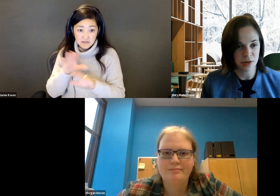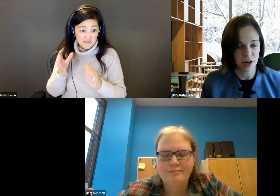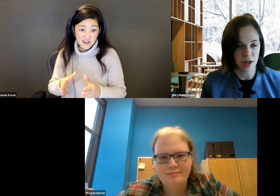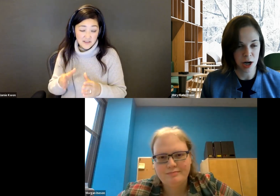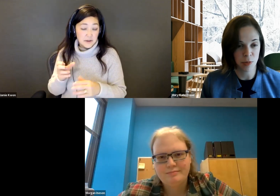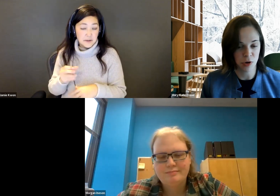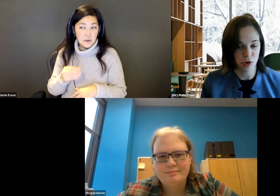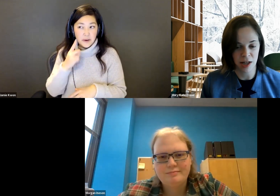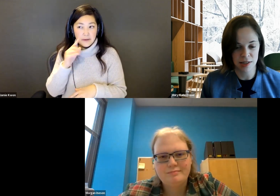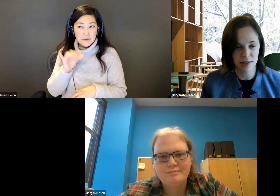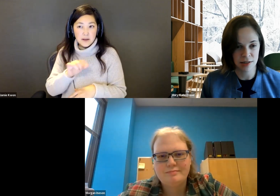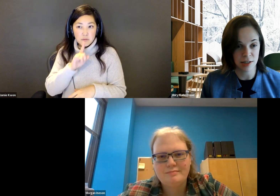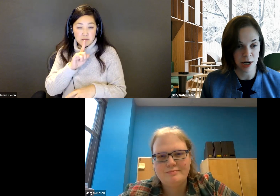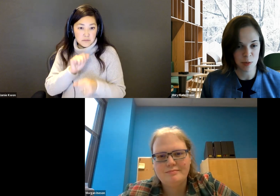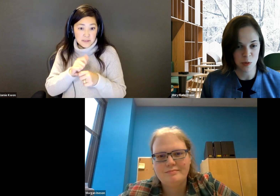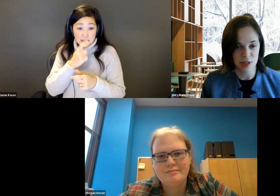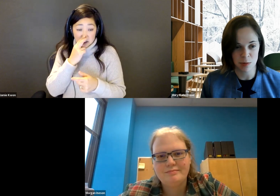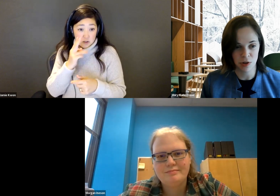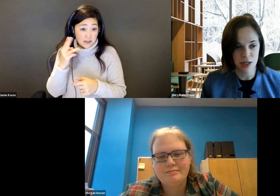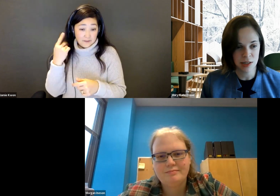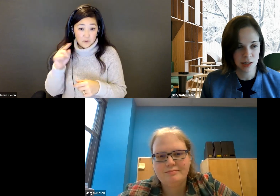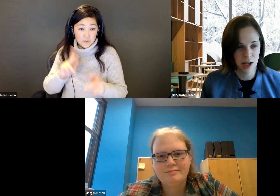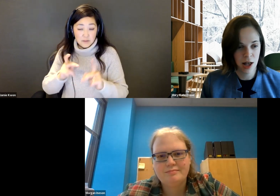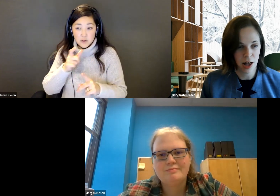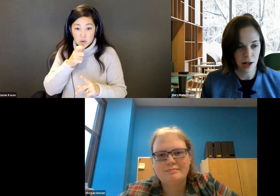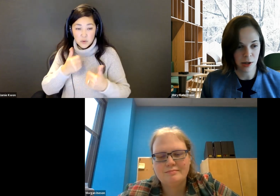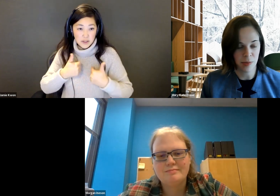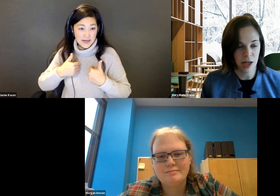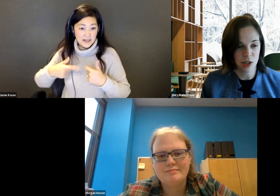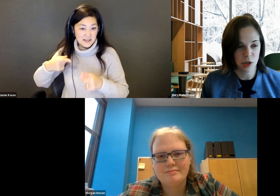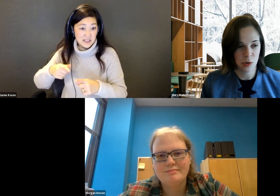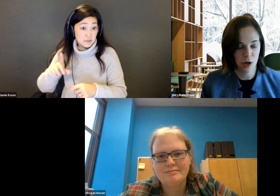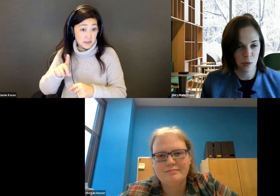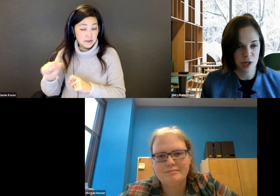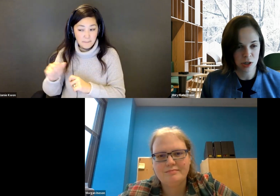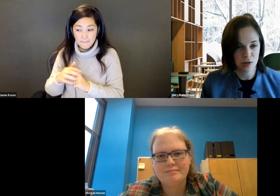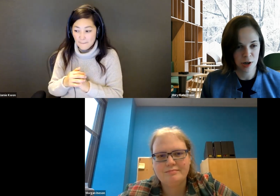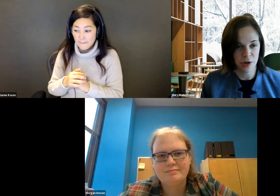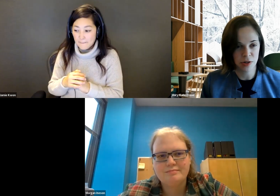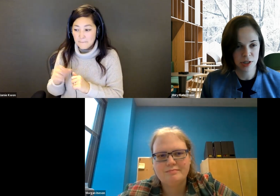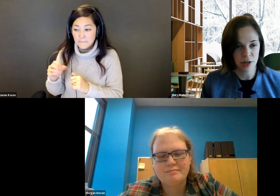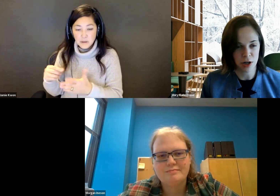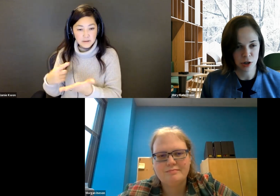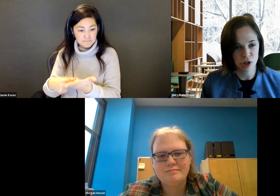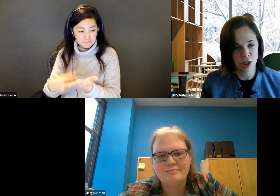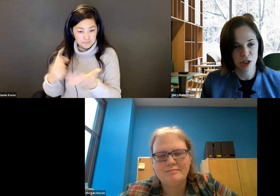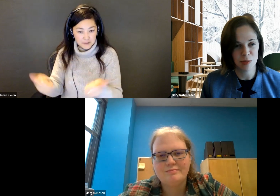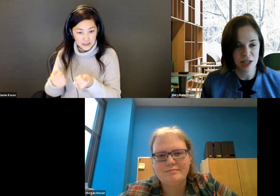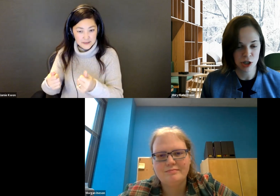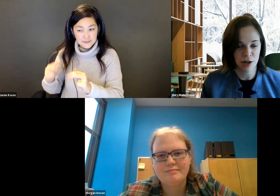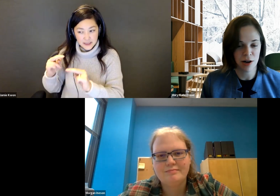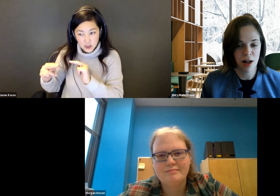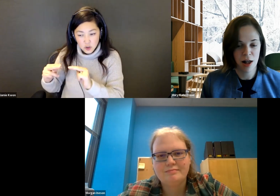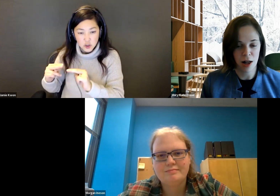unique to a program that's designed for people with disabilities. And so we talked a lot about negotiation